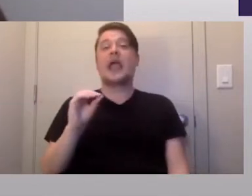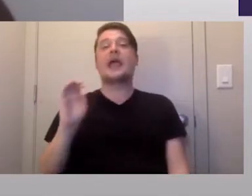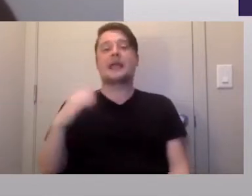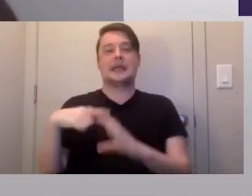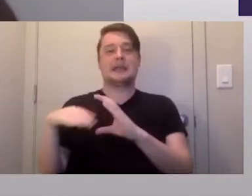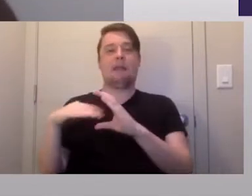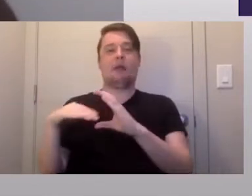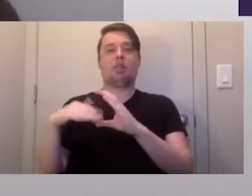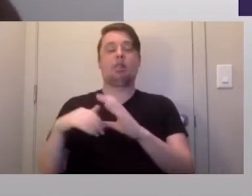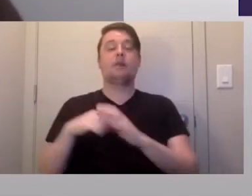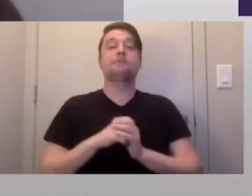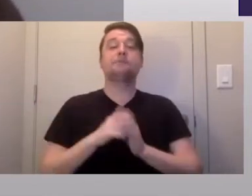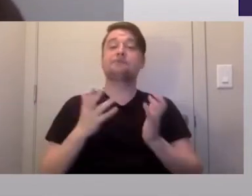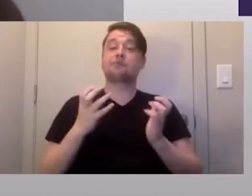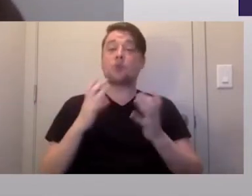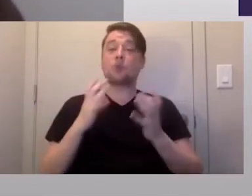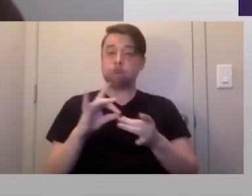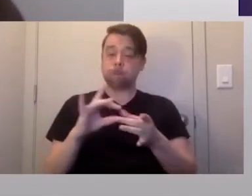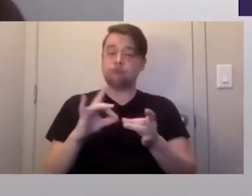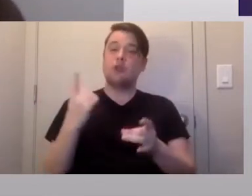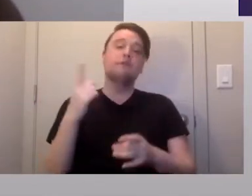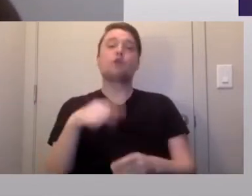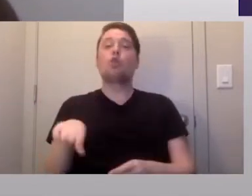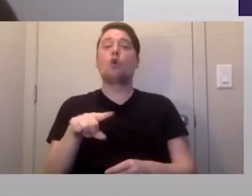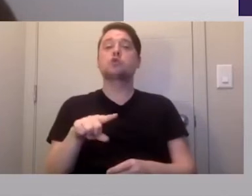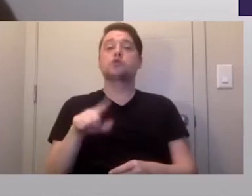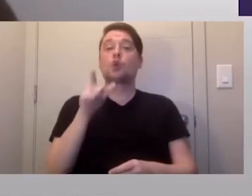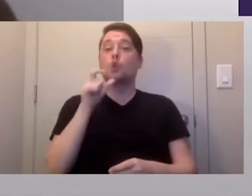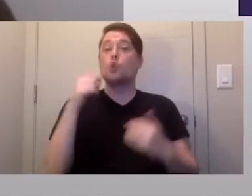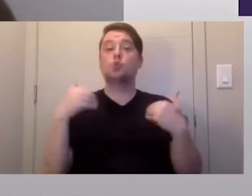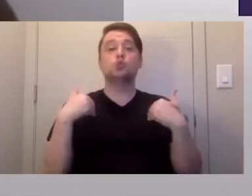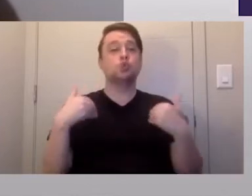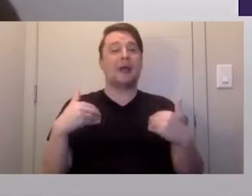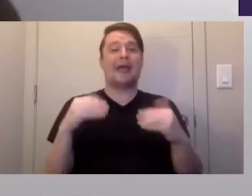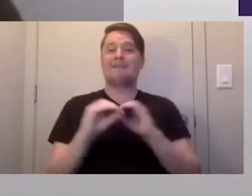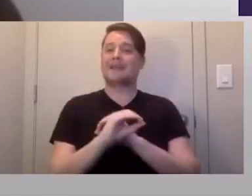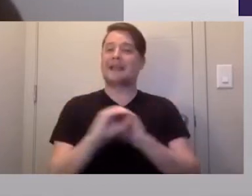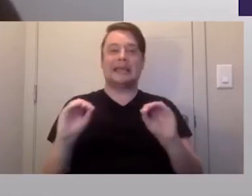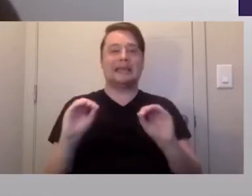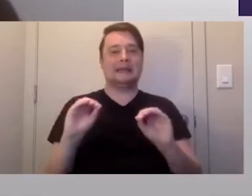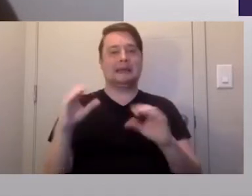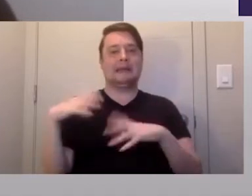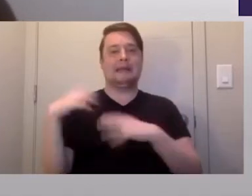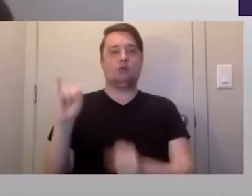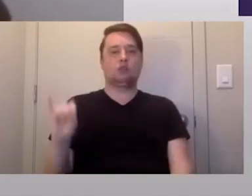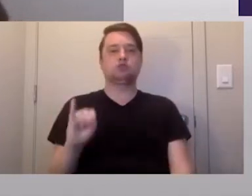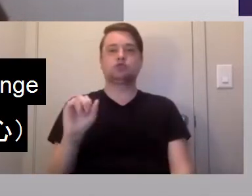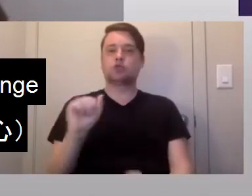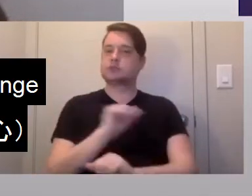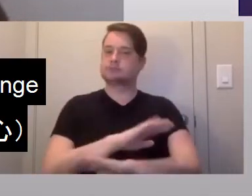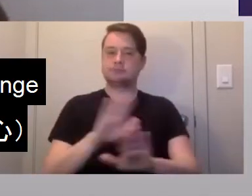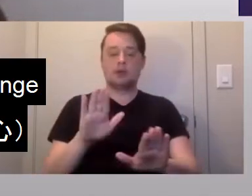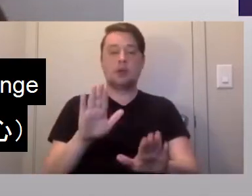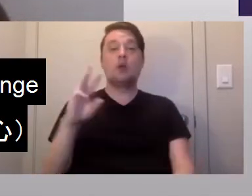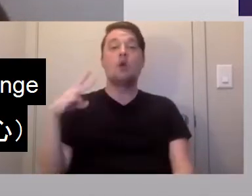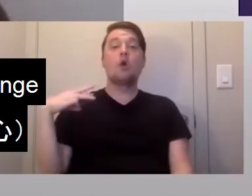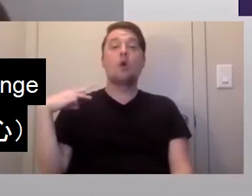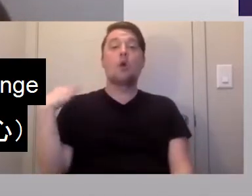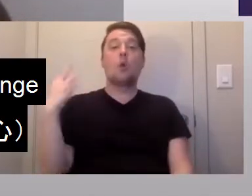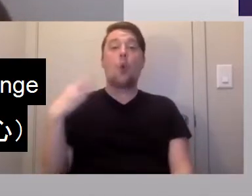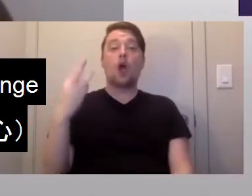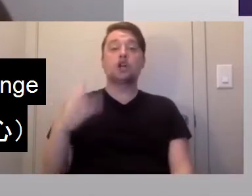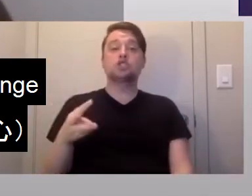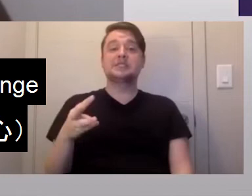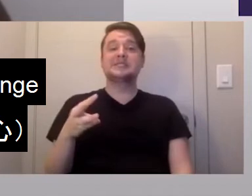I also wanted to note, for those of you who don't have any health insurance at all, the Washington Health Benefits